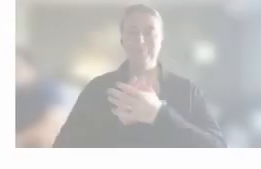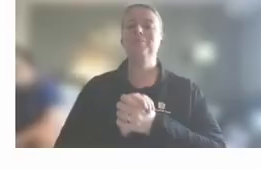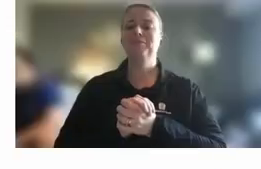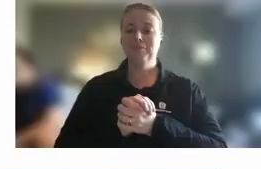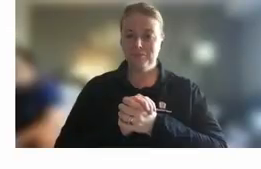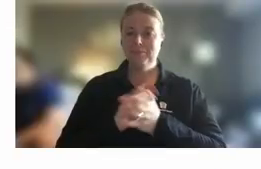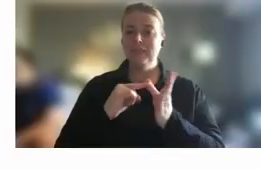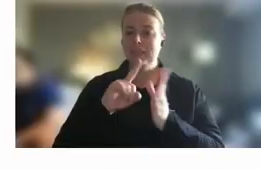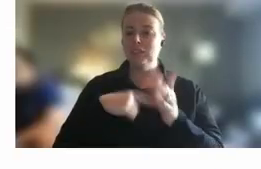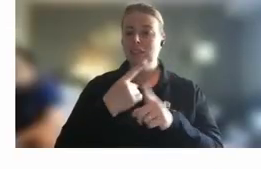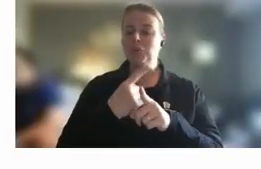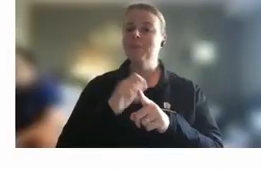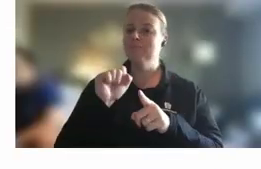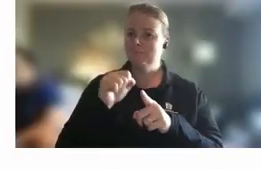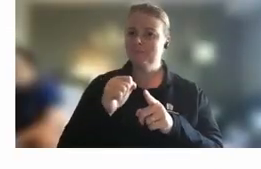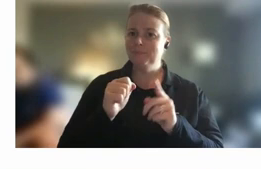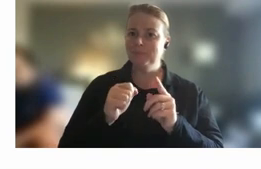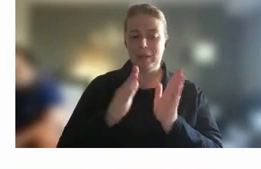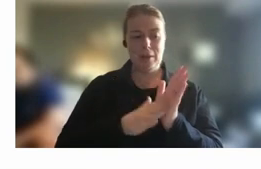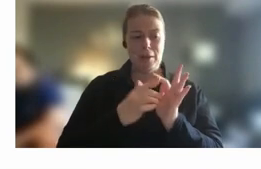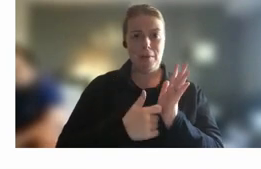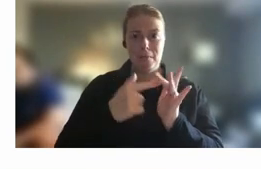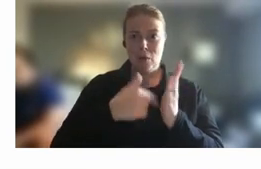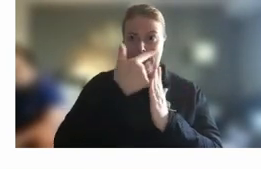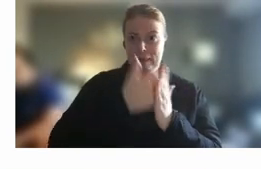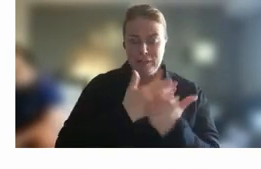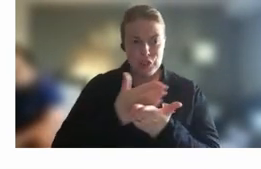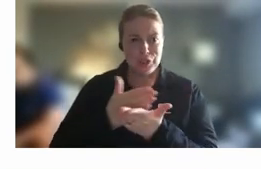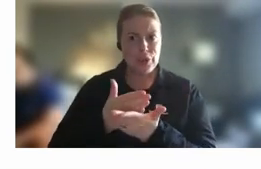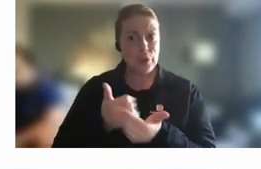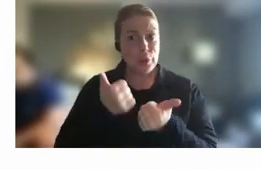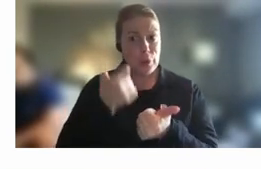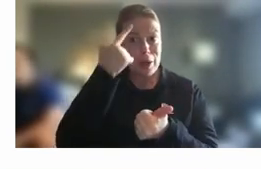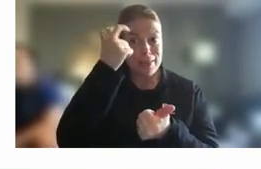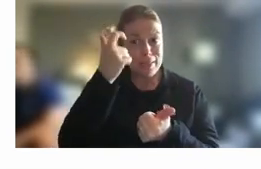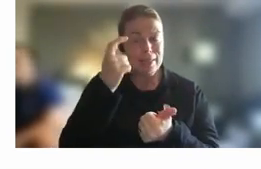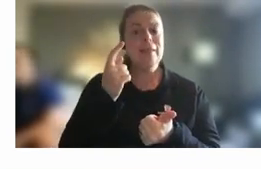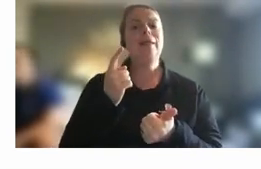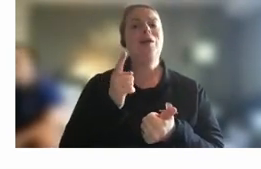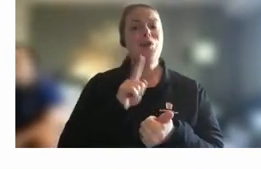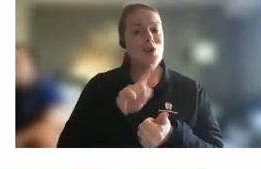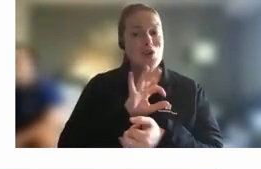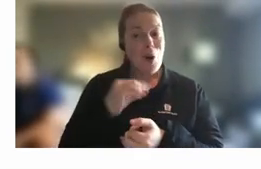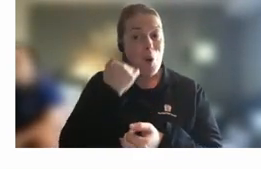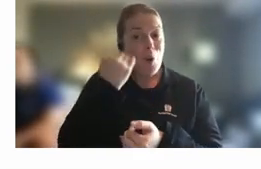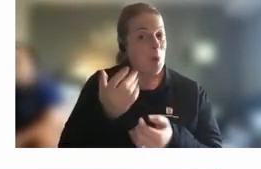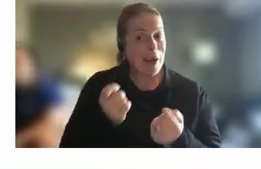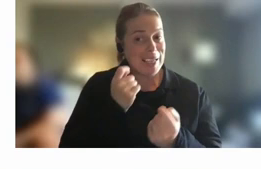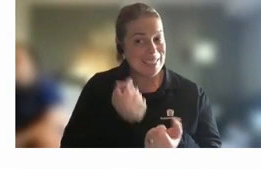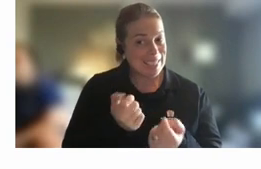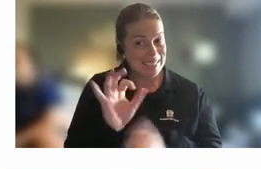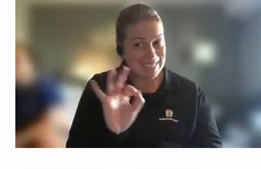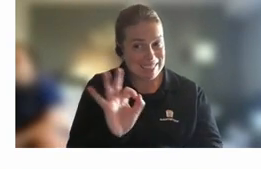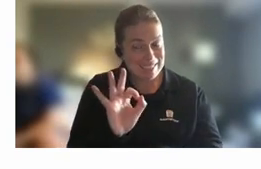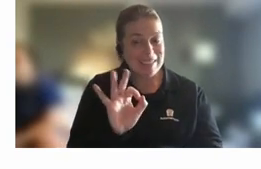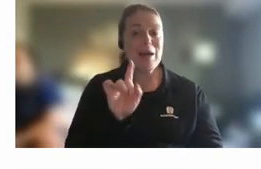a great idea um sometimes easier said than done in my experience but still um if we set out with